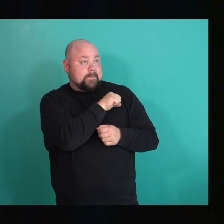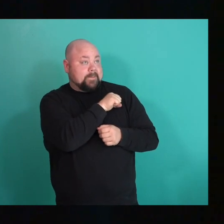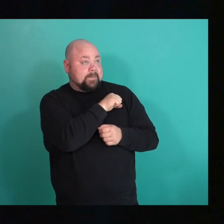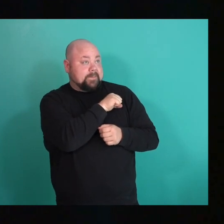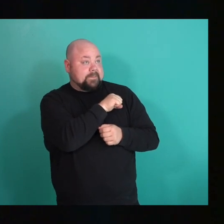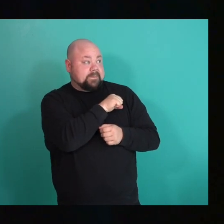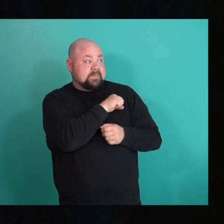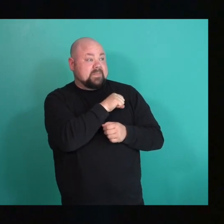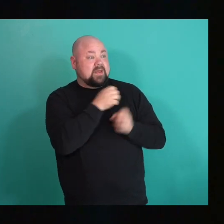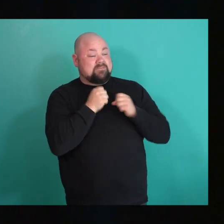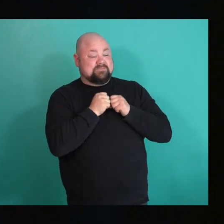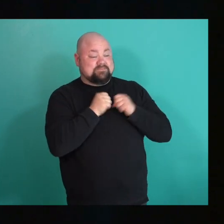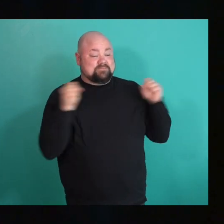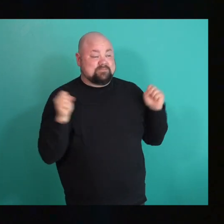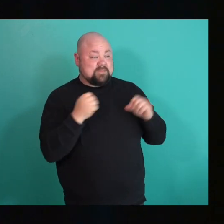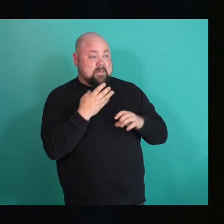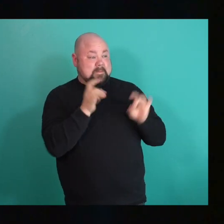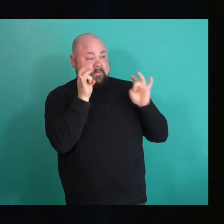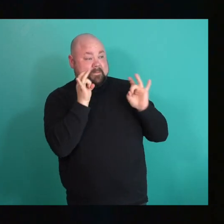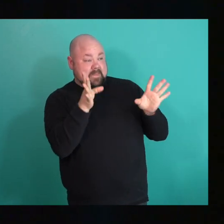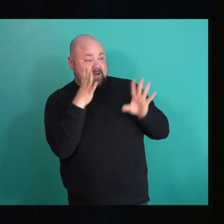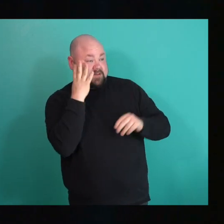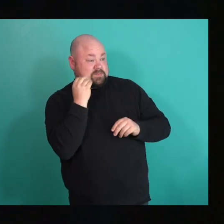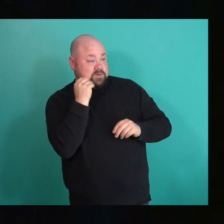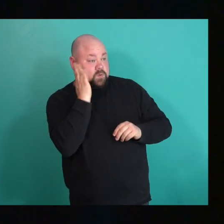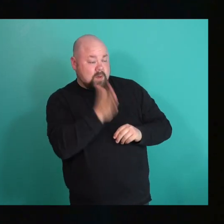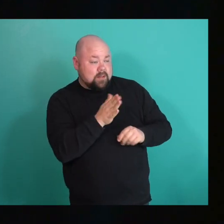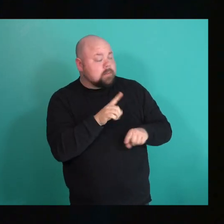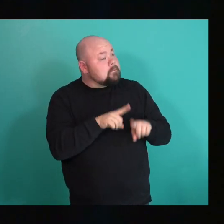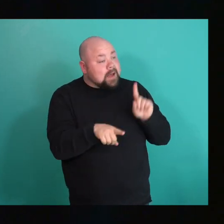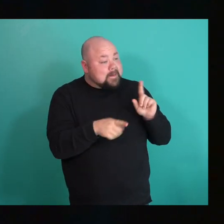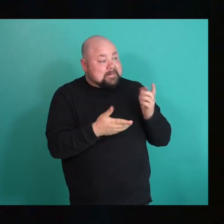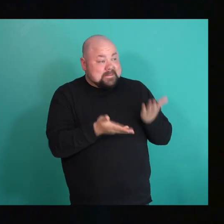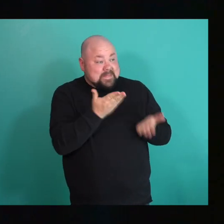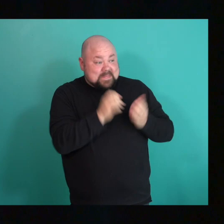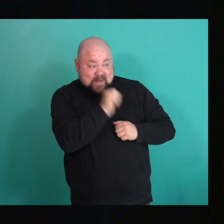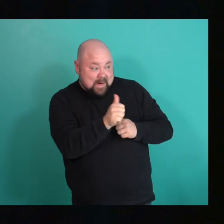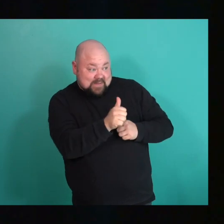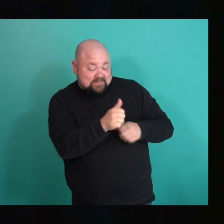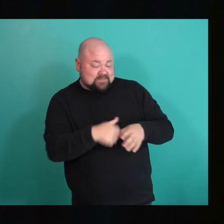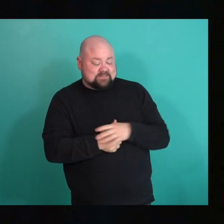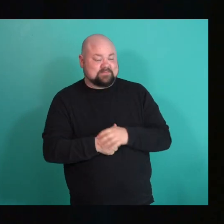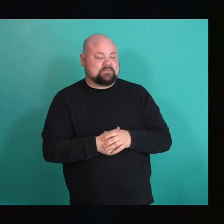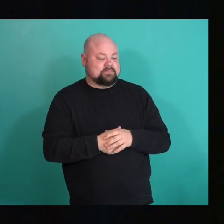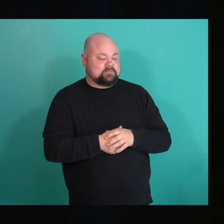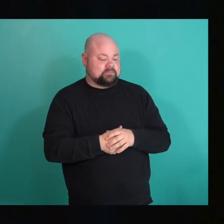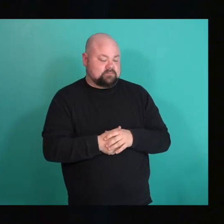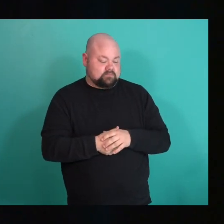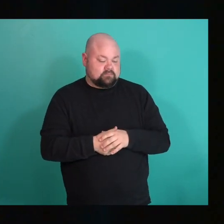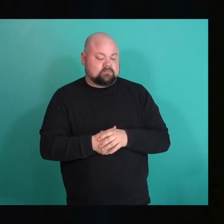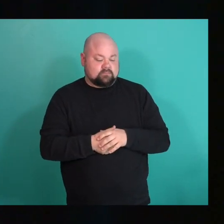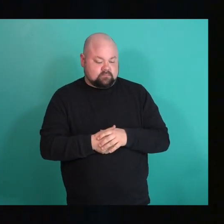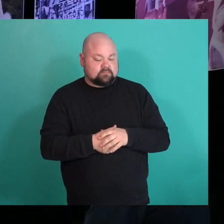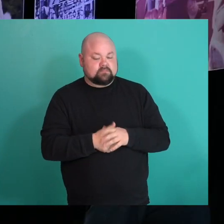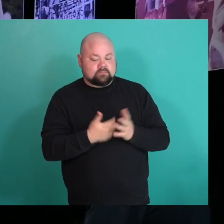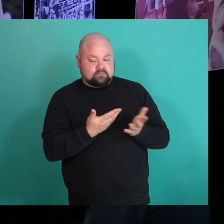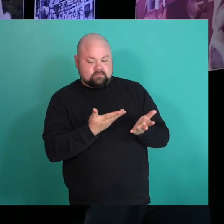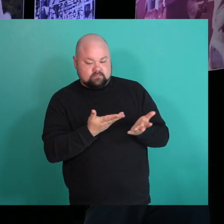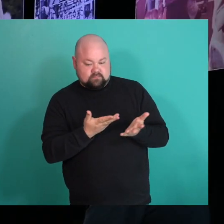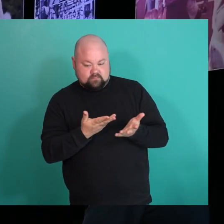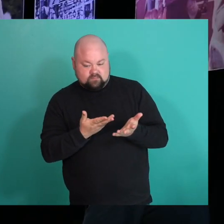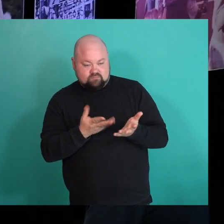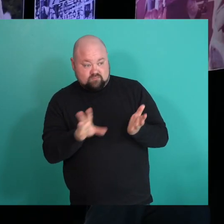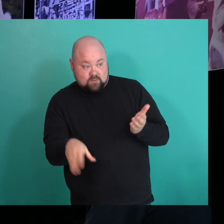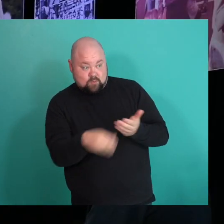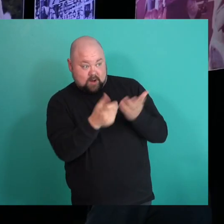generally bad experience. And, uh, you know, it, it necessarily isn't. Um, Aureen, did you want to share?